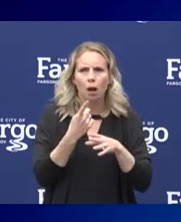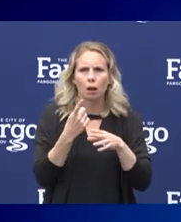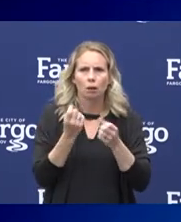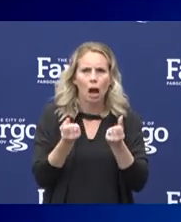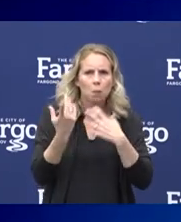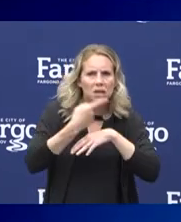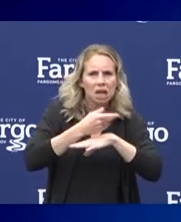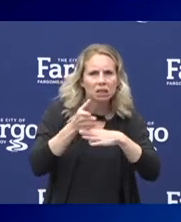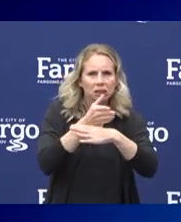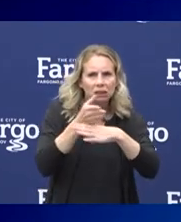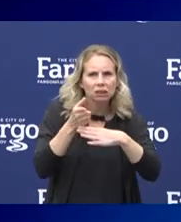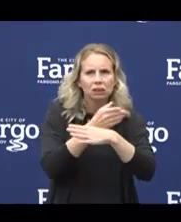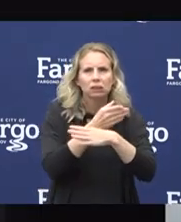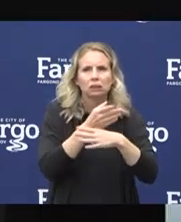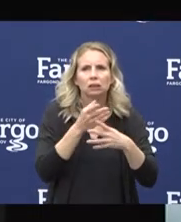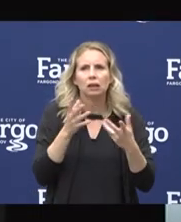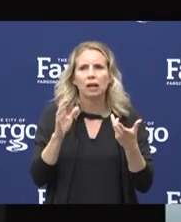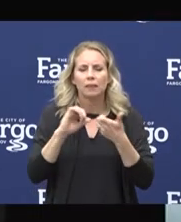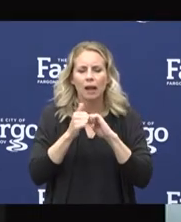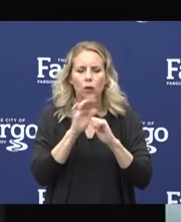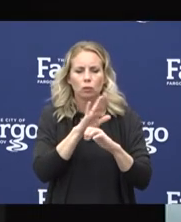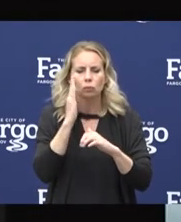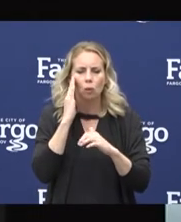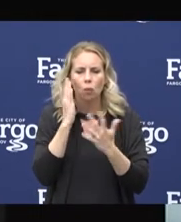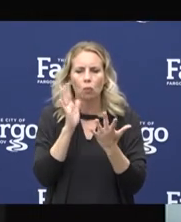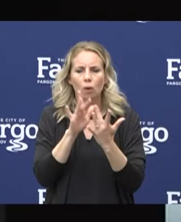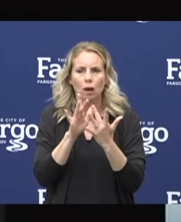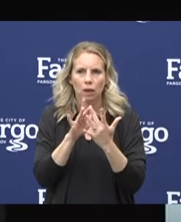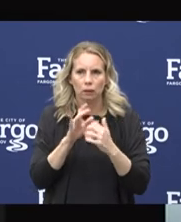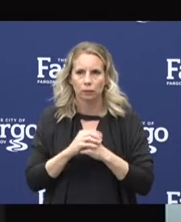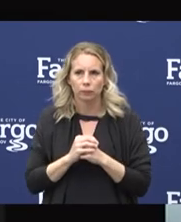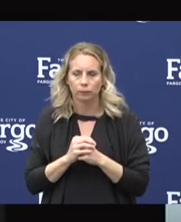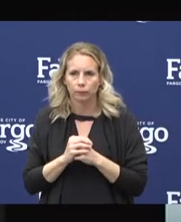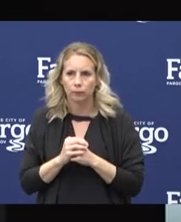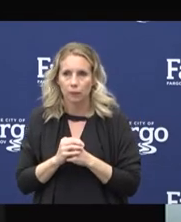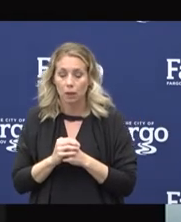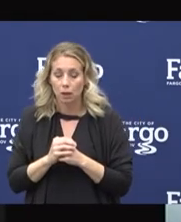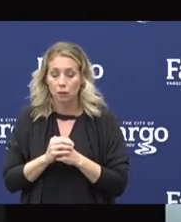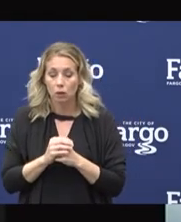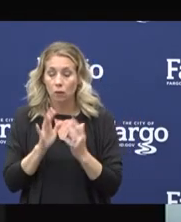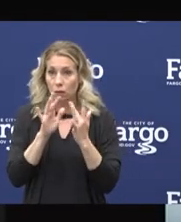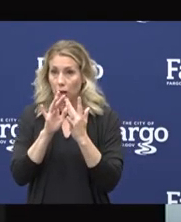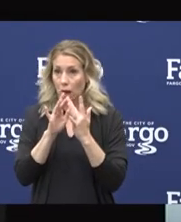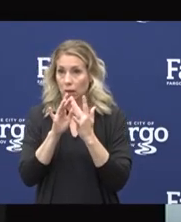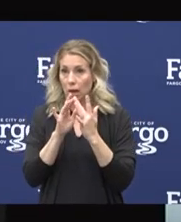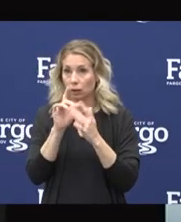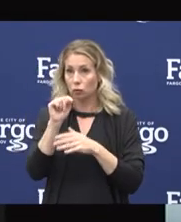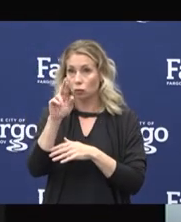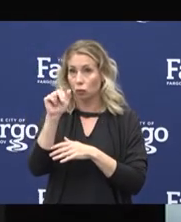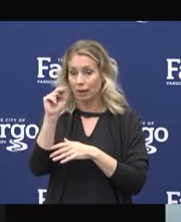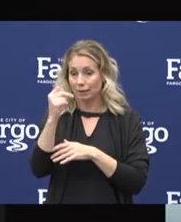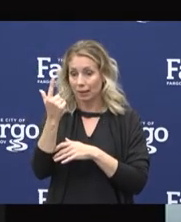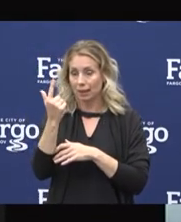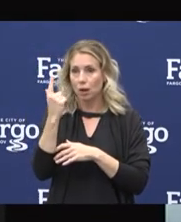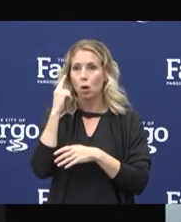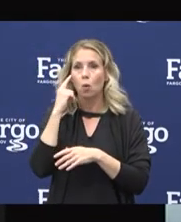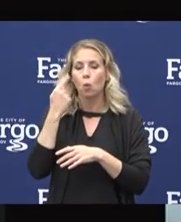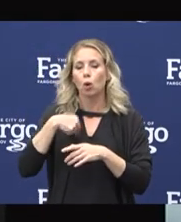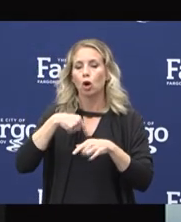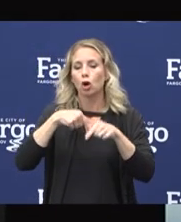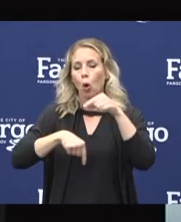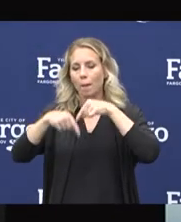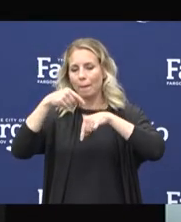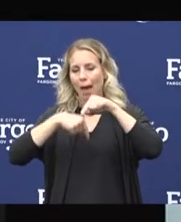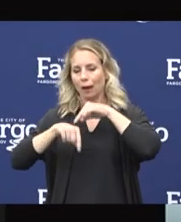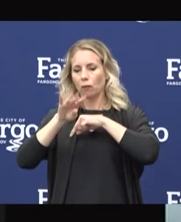So, when we are doing our contact tracing, we are going back 48 hours prior to symptom